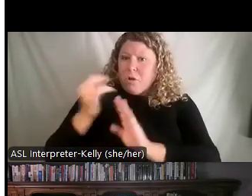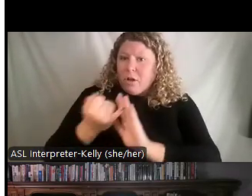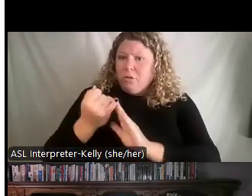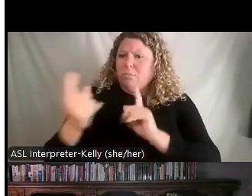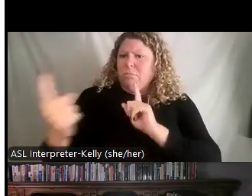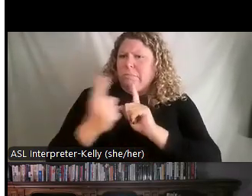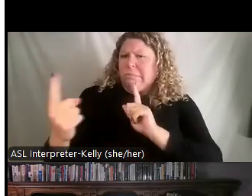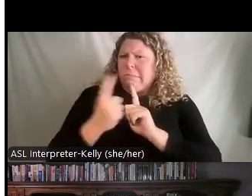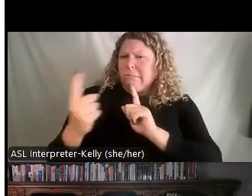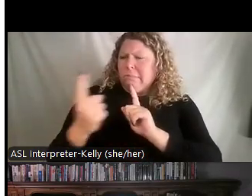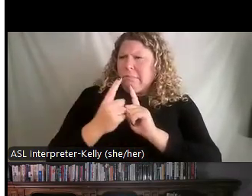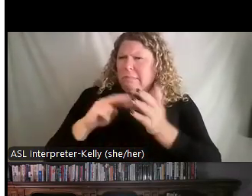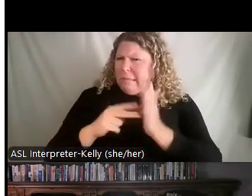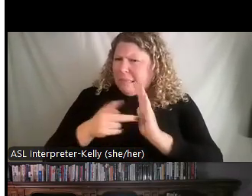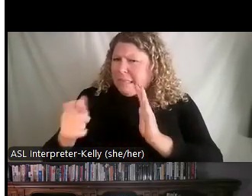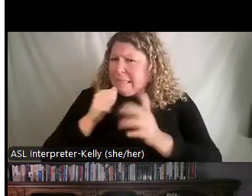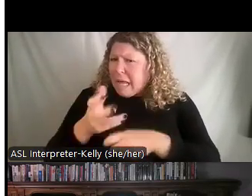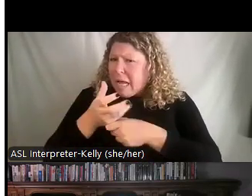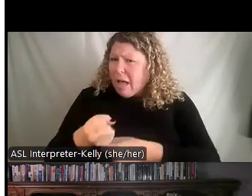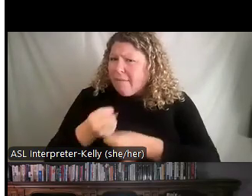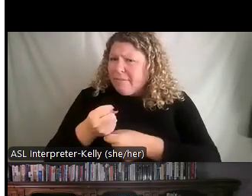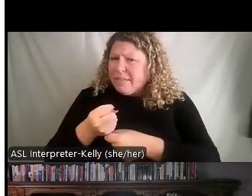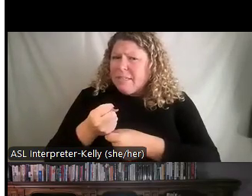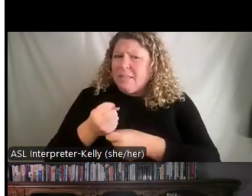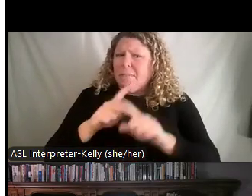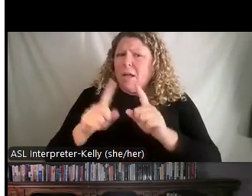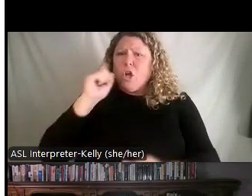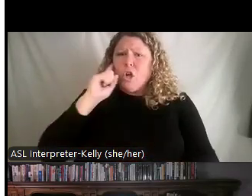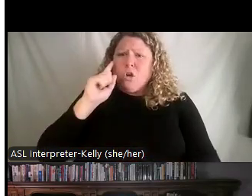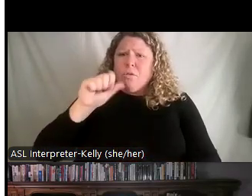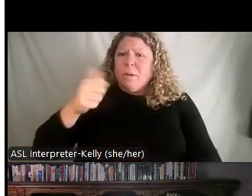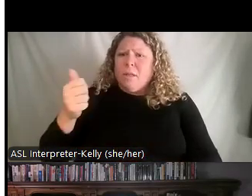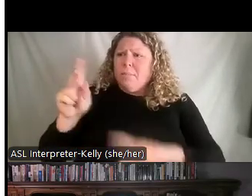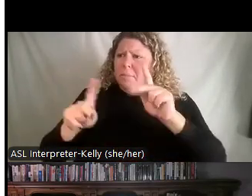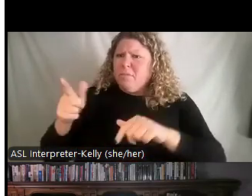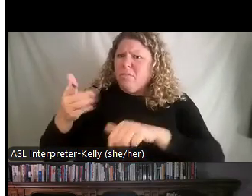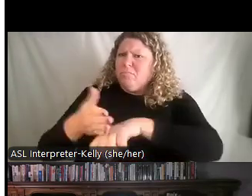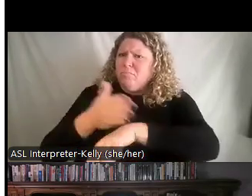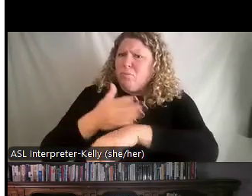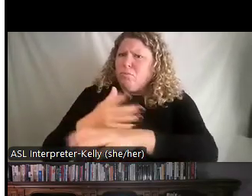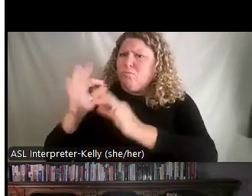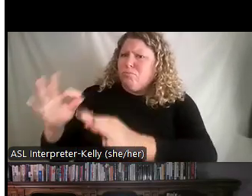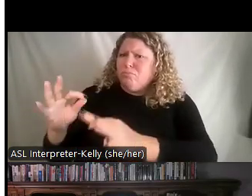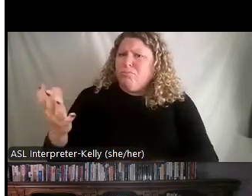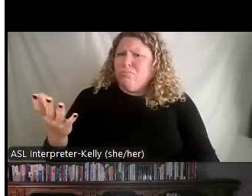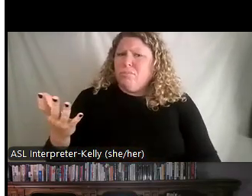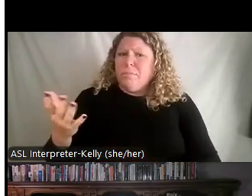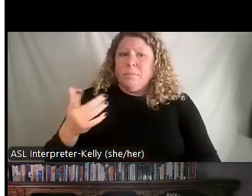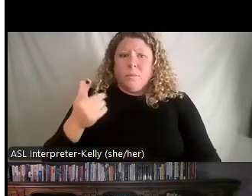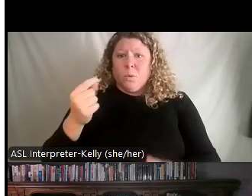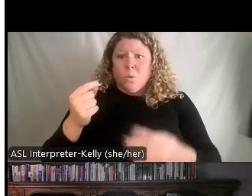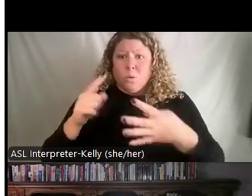to you that they lack confidence, but you've heard from a participant that the improvement is progressing nicely. So, do you A,